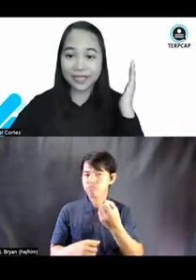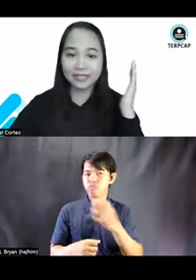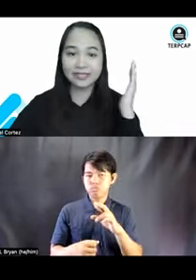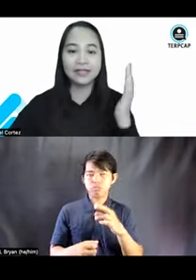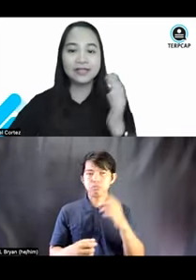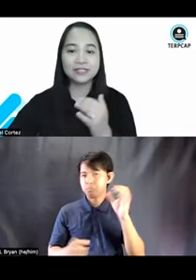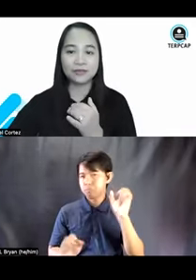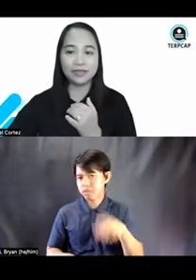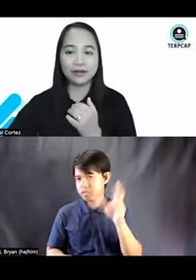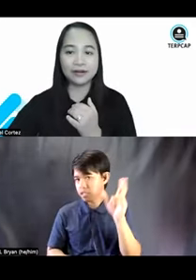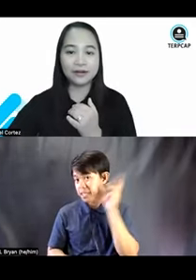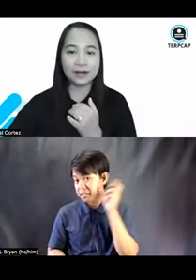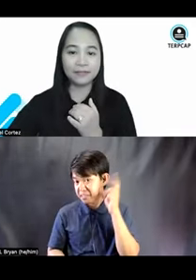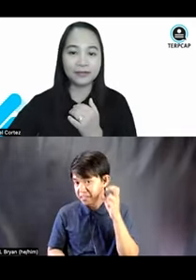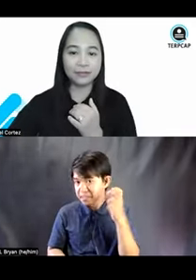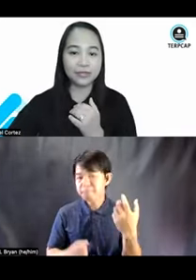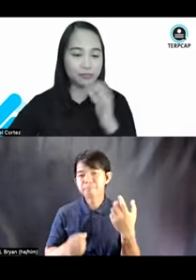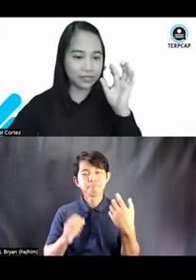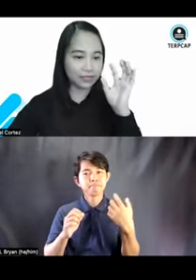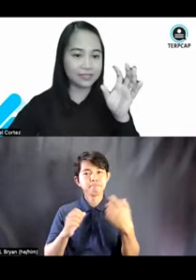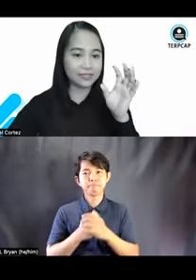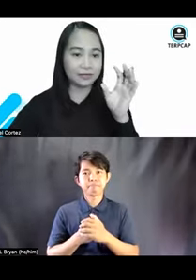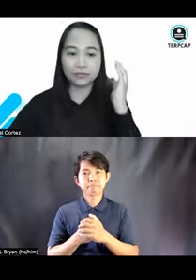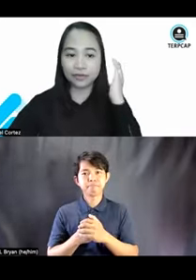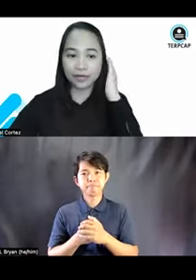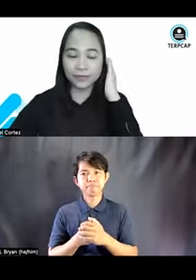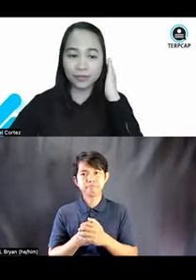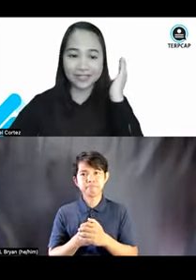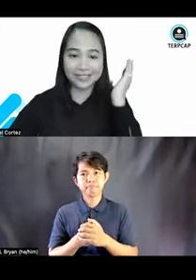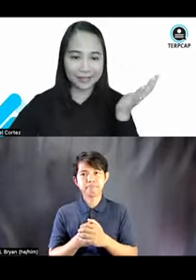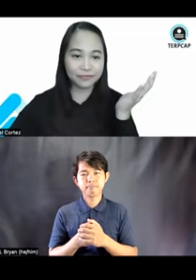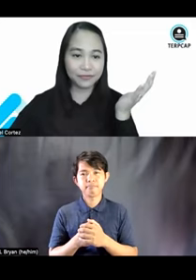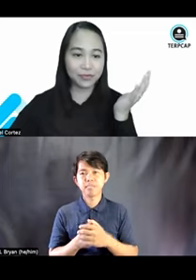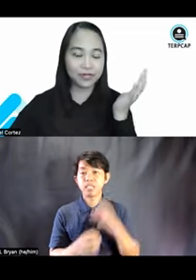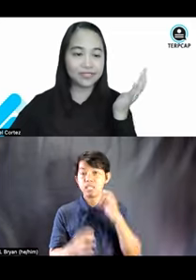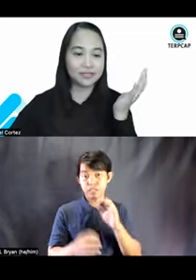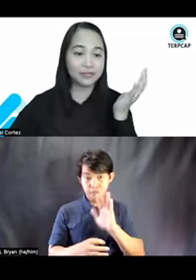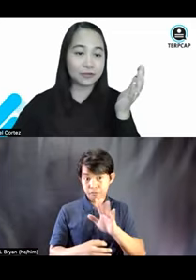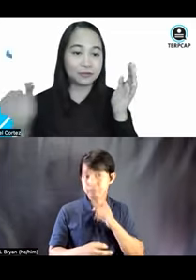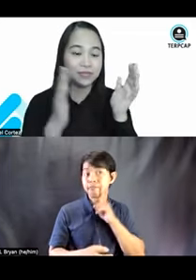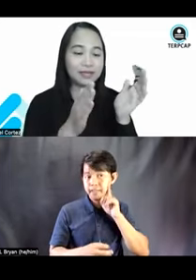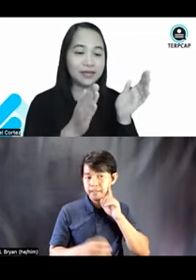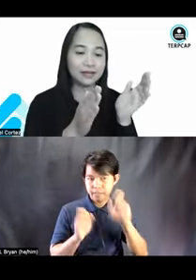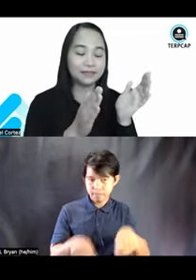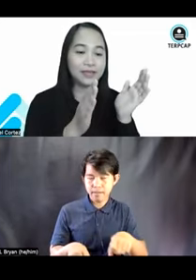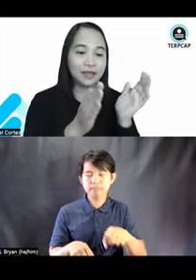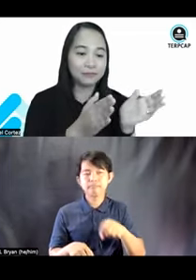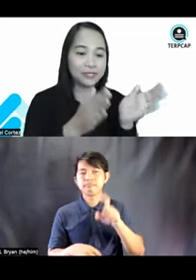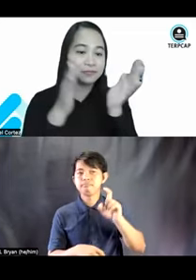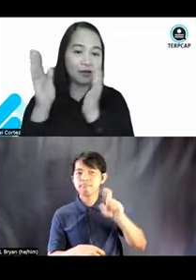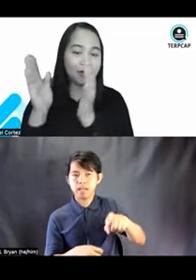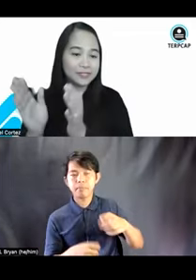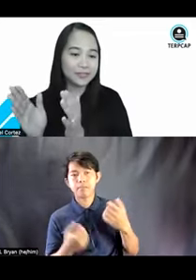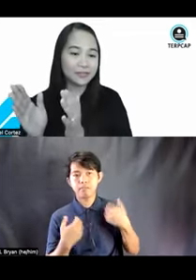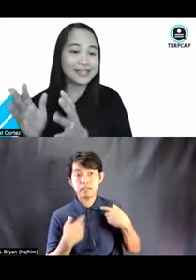hearing. So, there, if it is, if you are deaf, of course, then there should be a